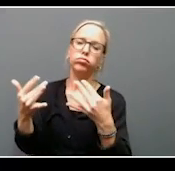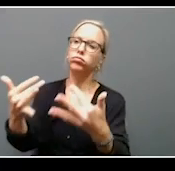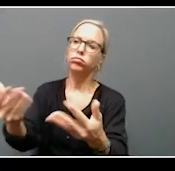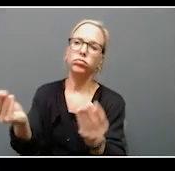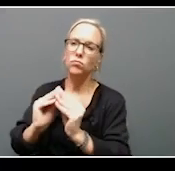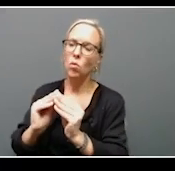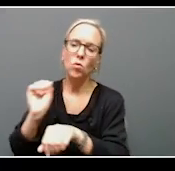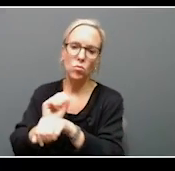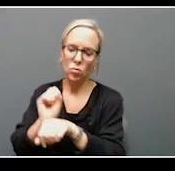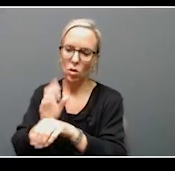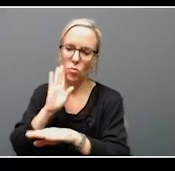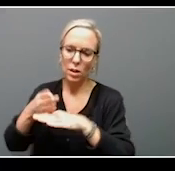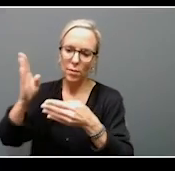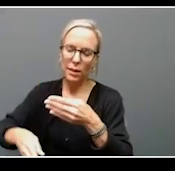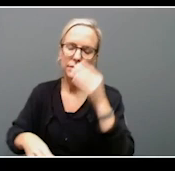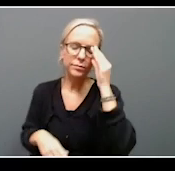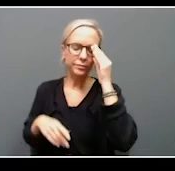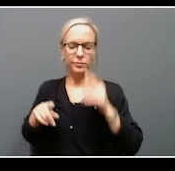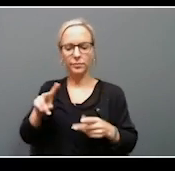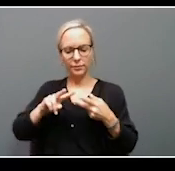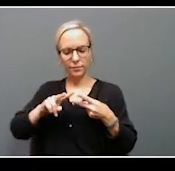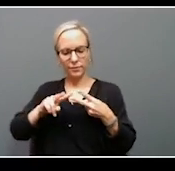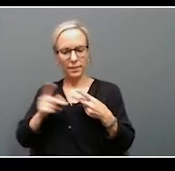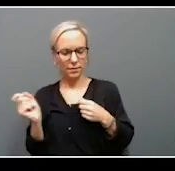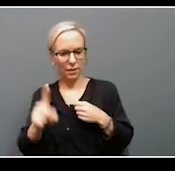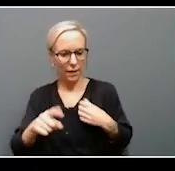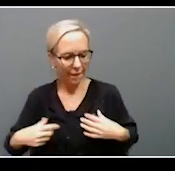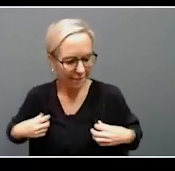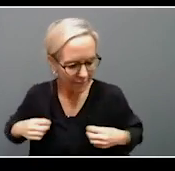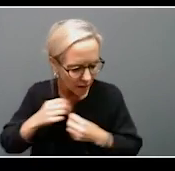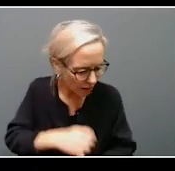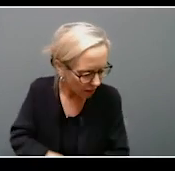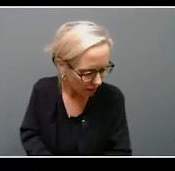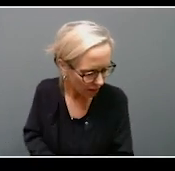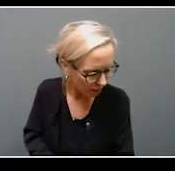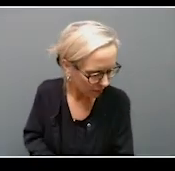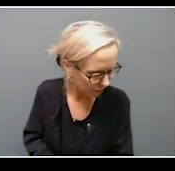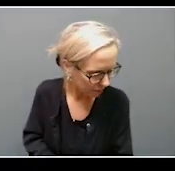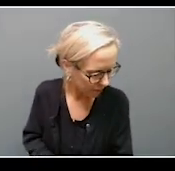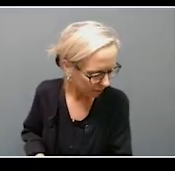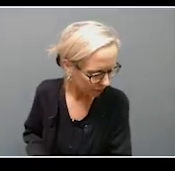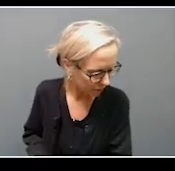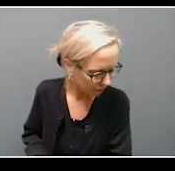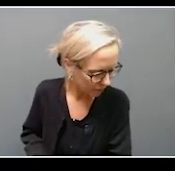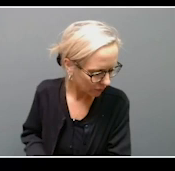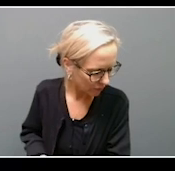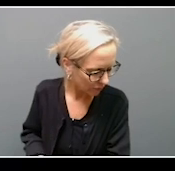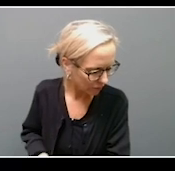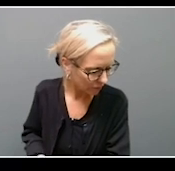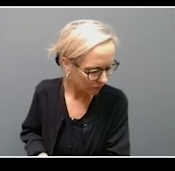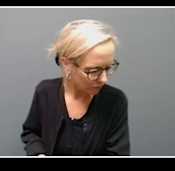on the racist remarks, are you troubled by the fact that these words and terms were even used,